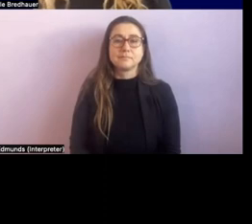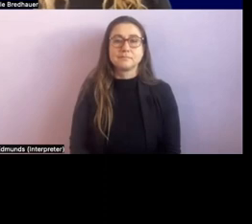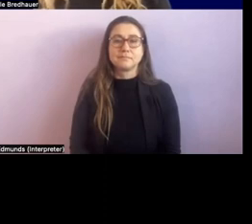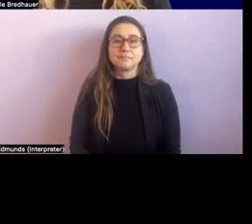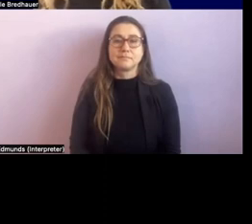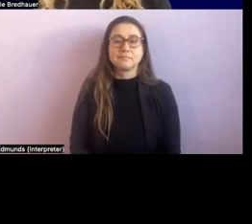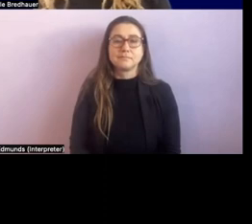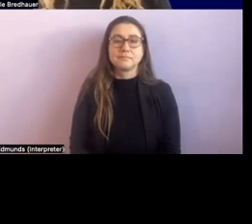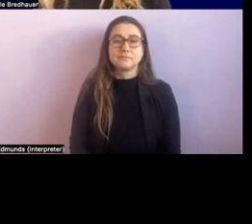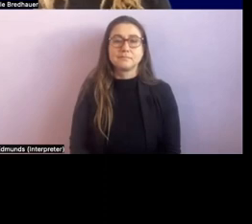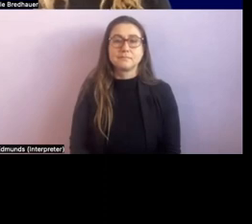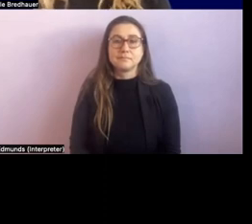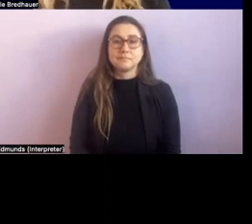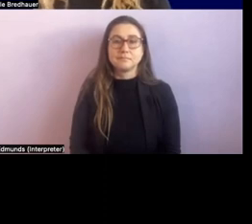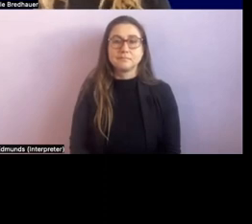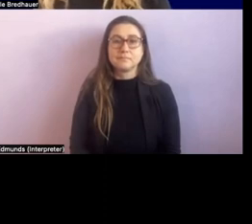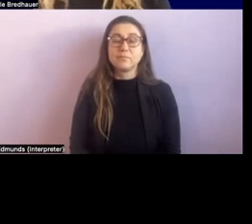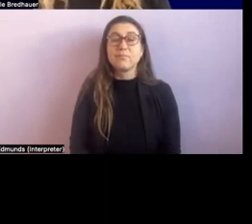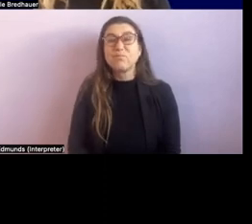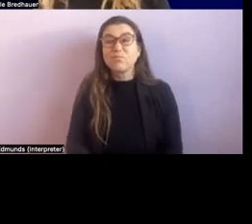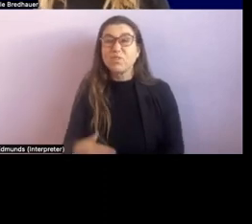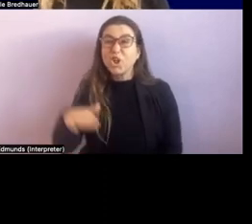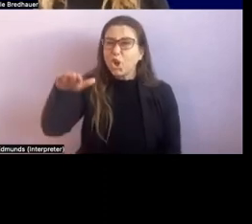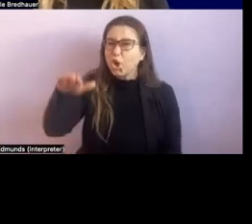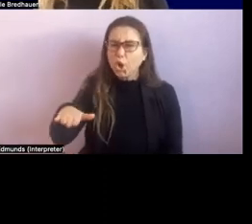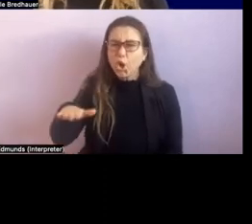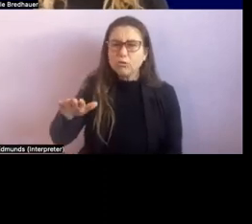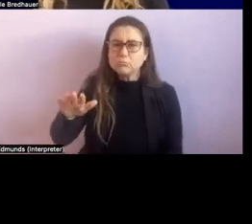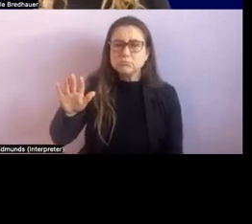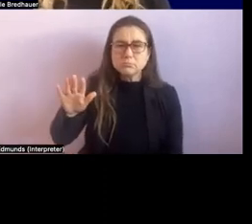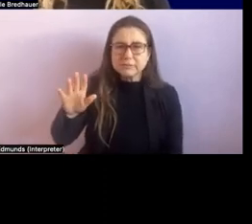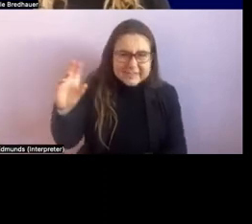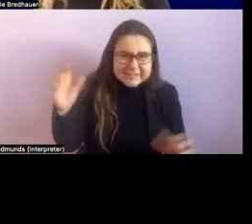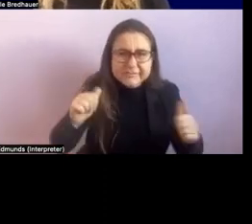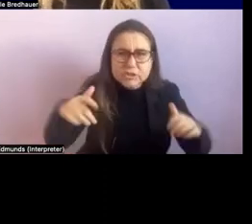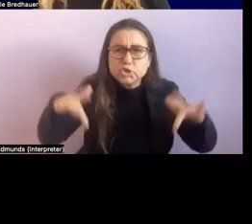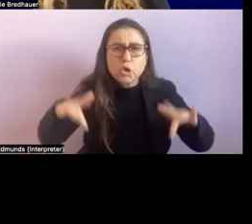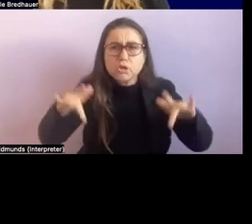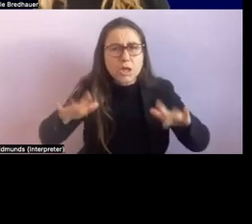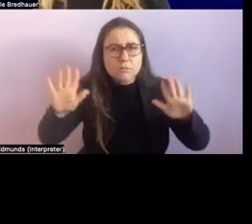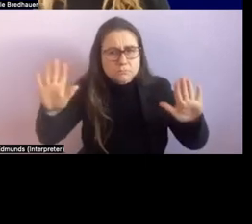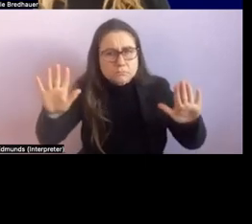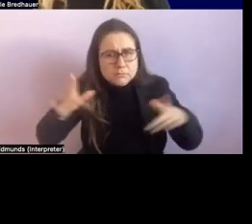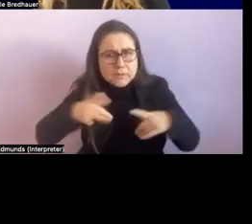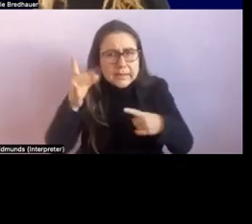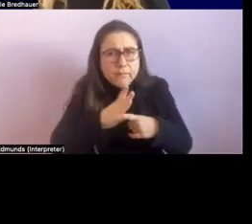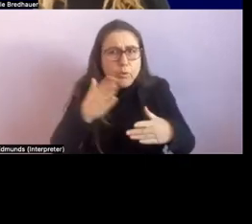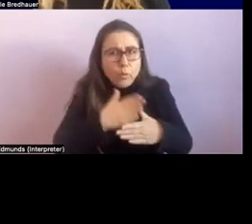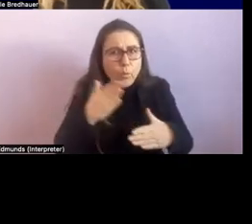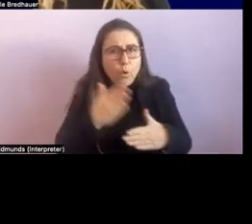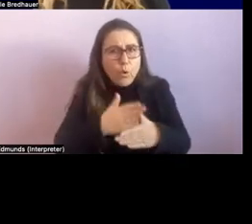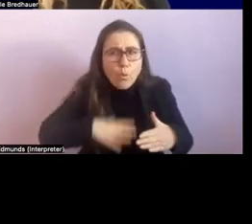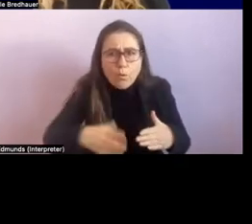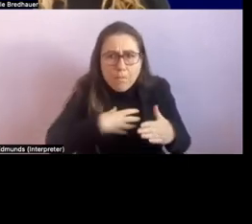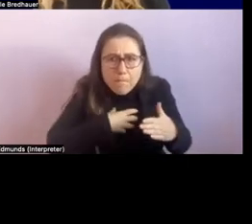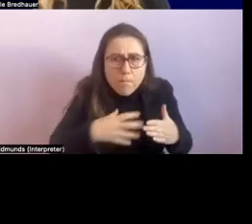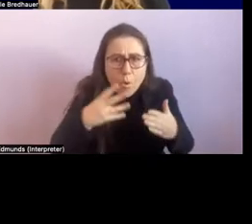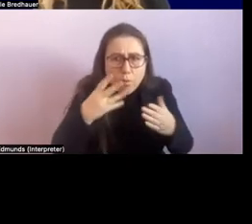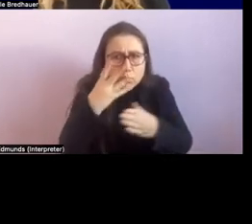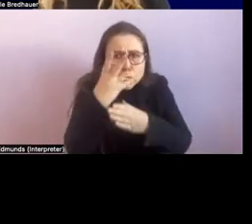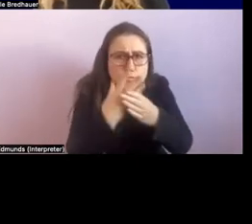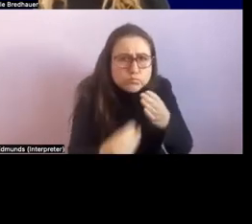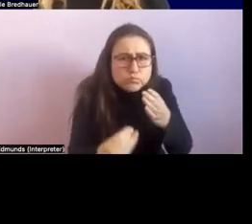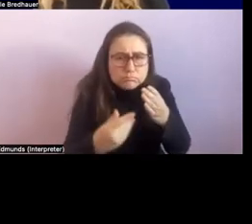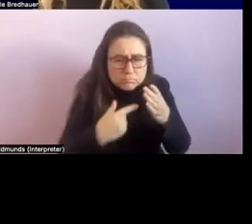so she's clearly saying i need a bit more time here this is important work for me you know i'm